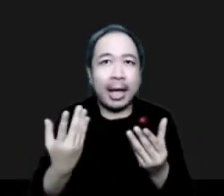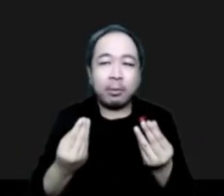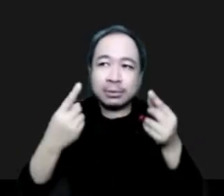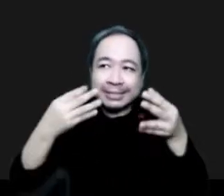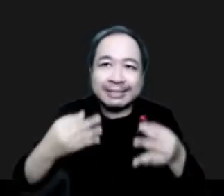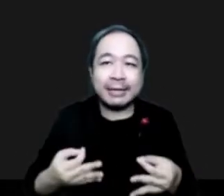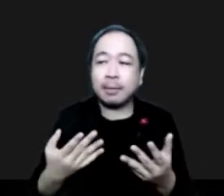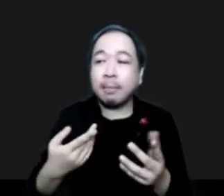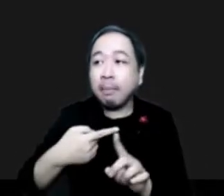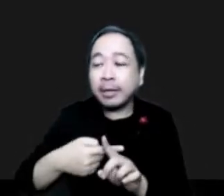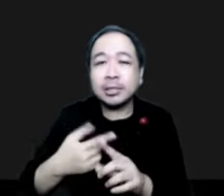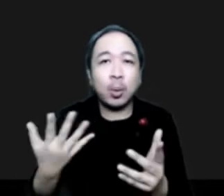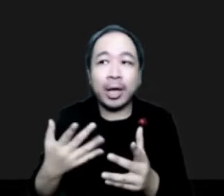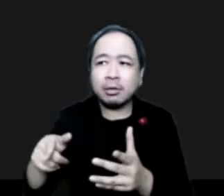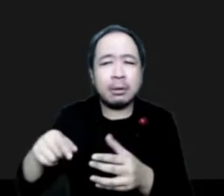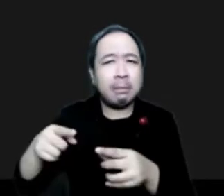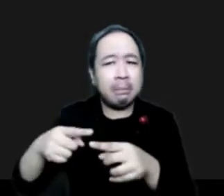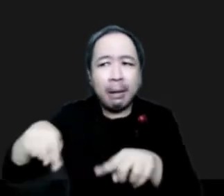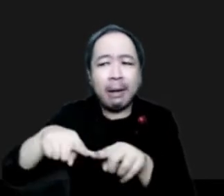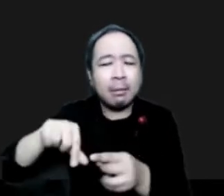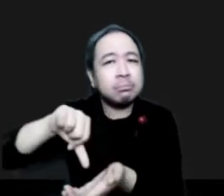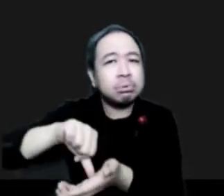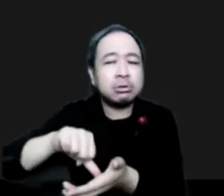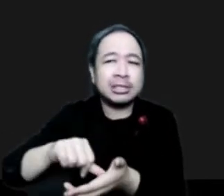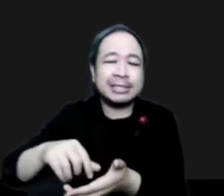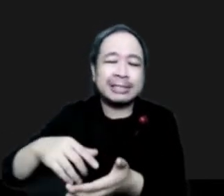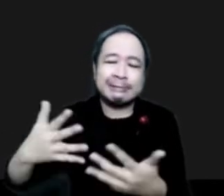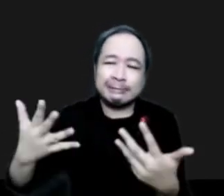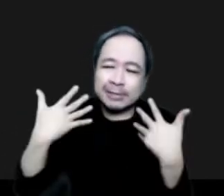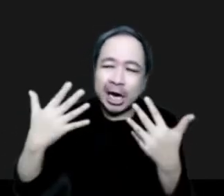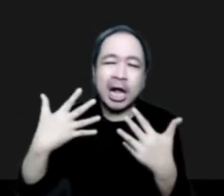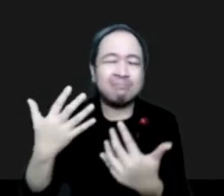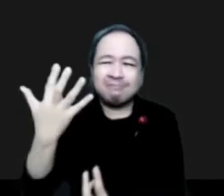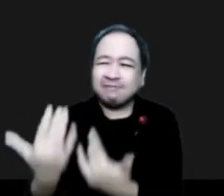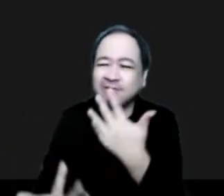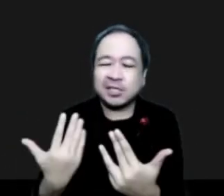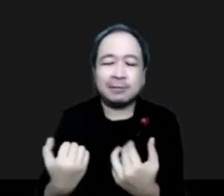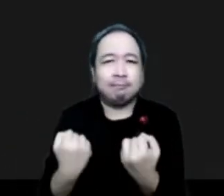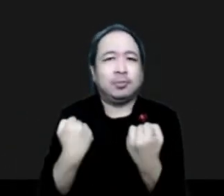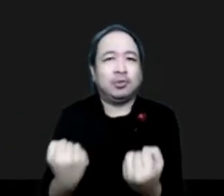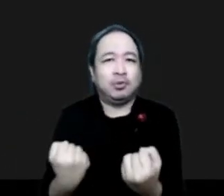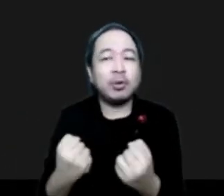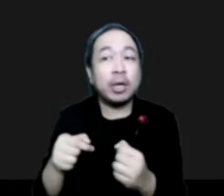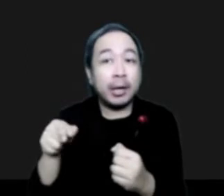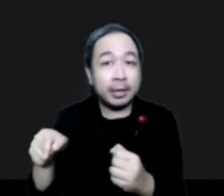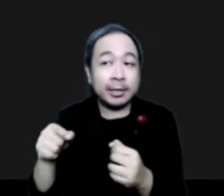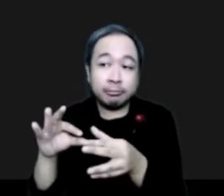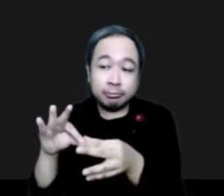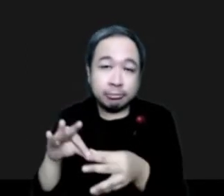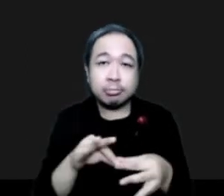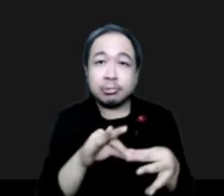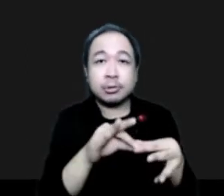And the fire agencies also have access to this, and they can assess for themselves in concert with conventional ground-based